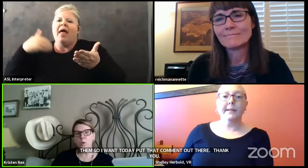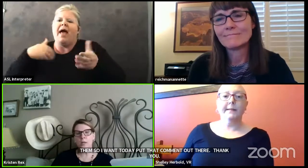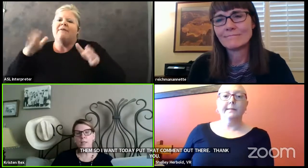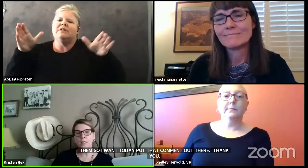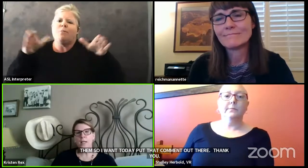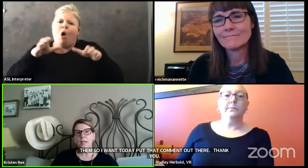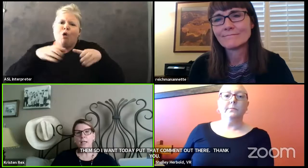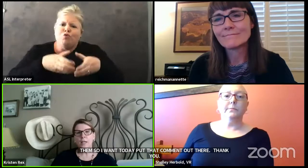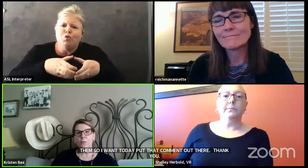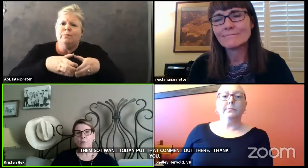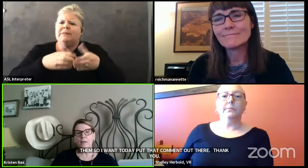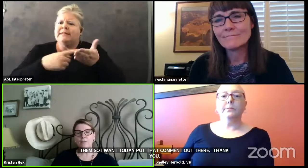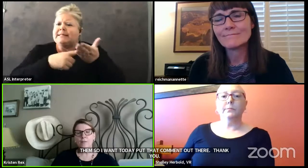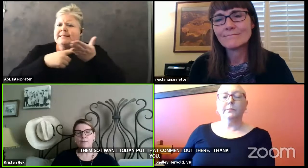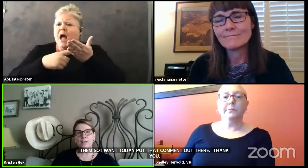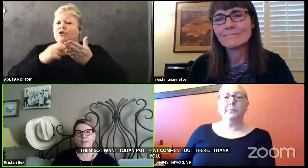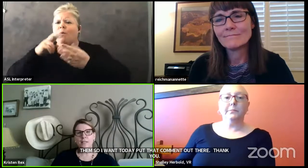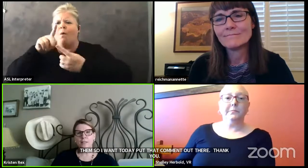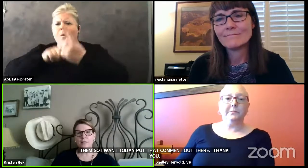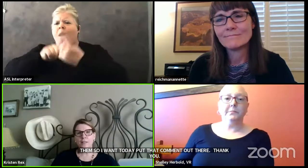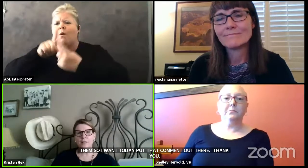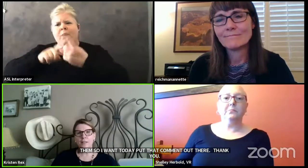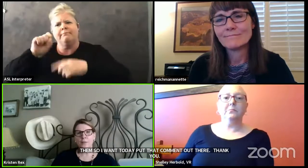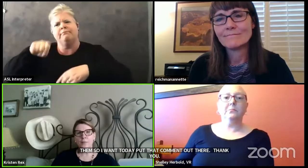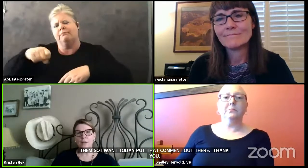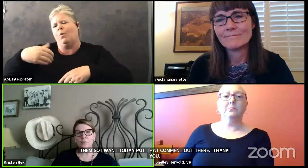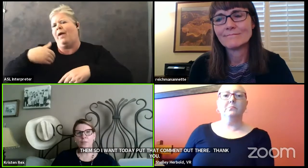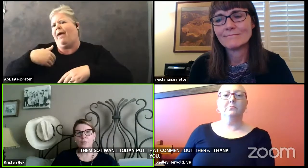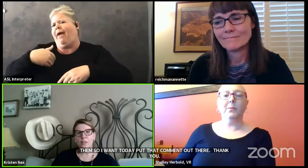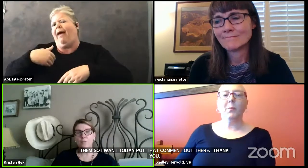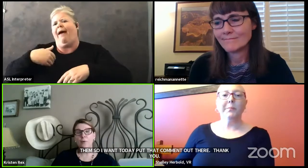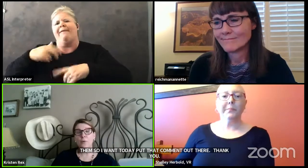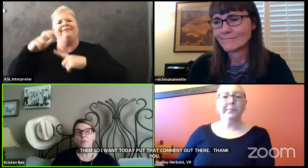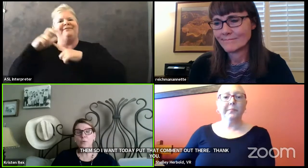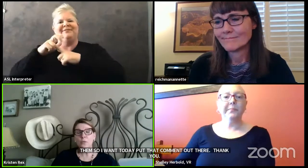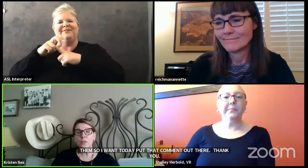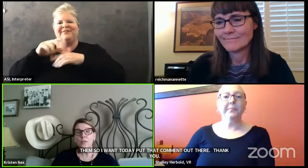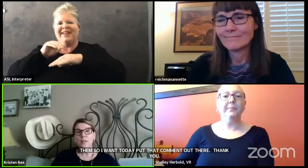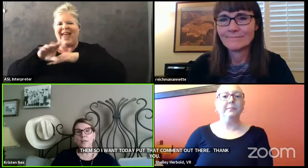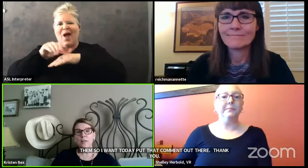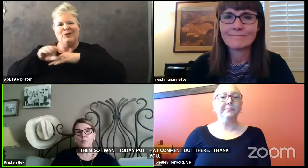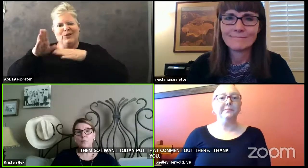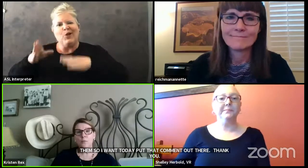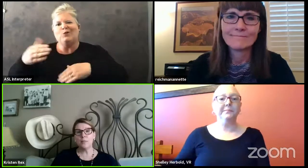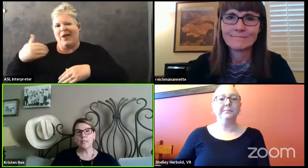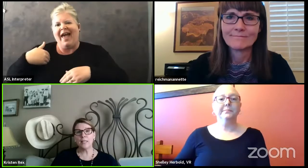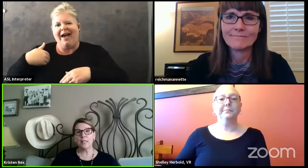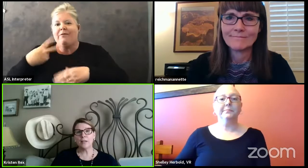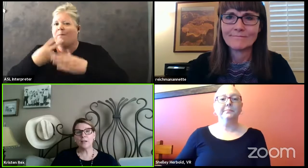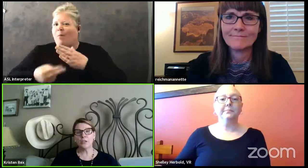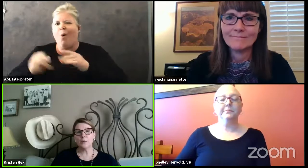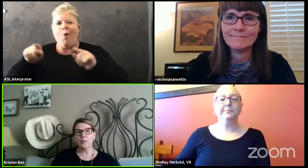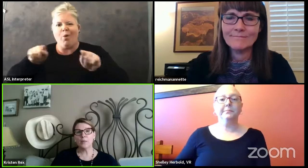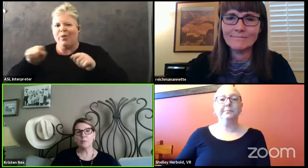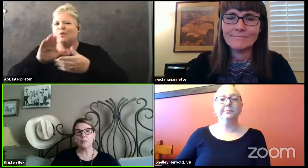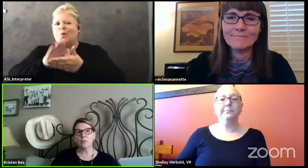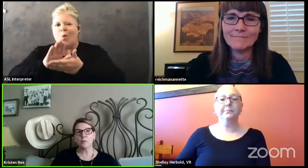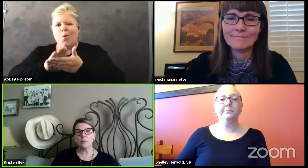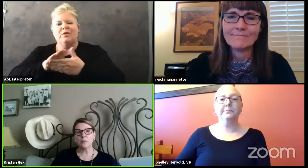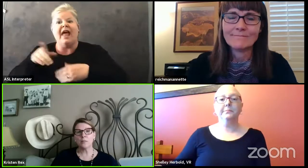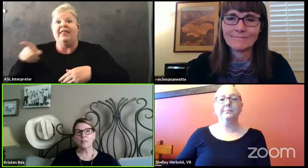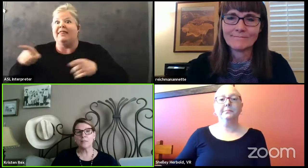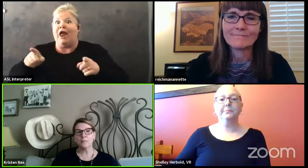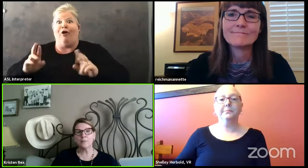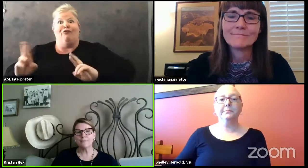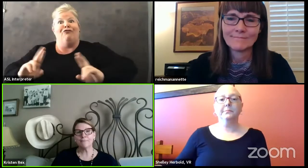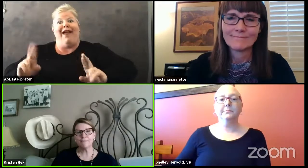one on one. And we have some fantastic counselors at both schools that will be and are chomping at the bit to